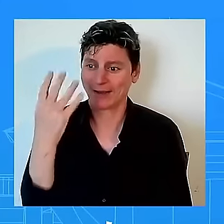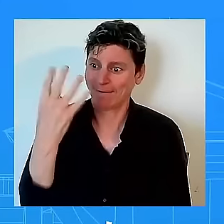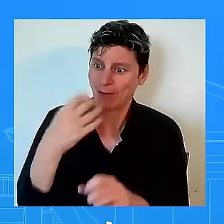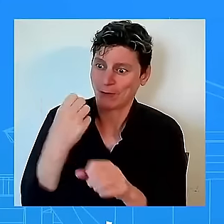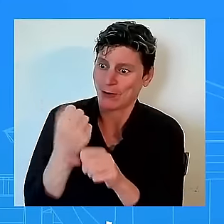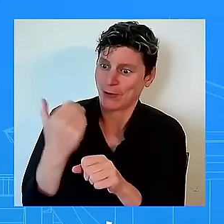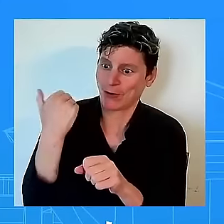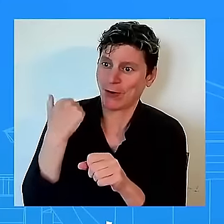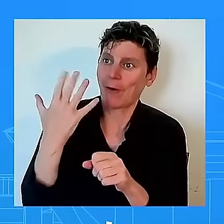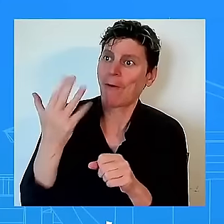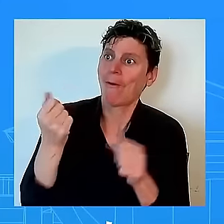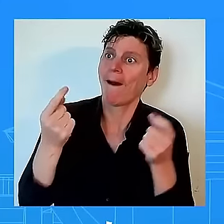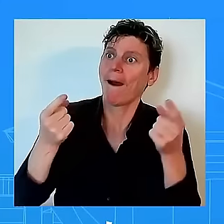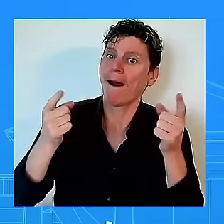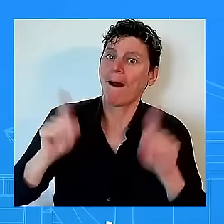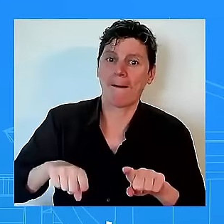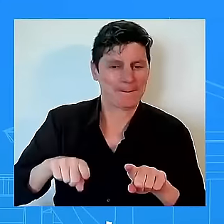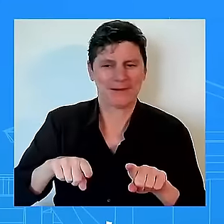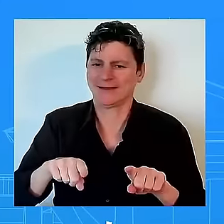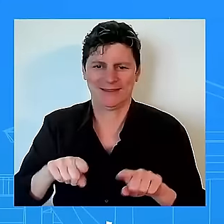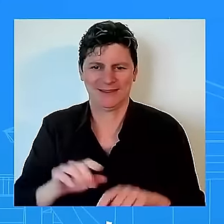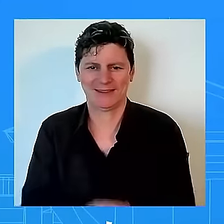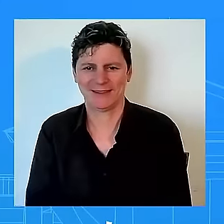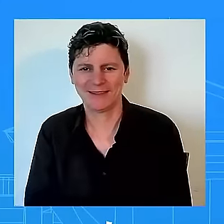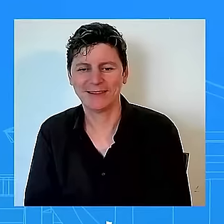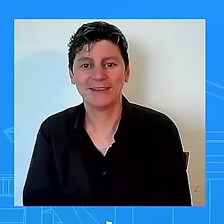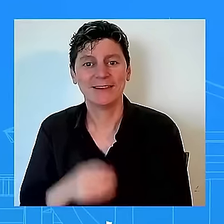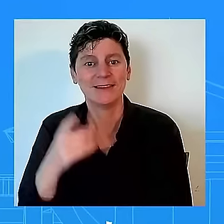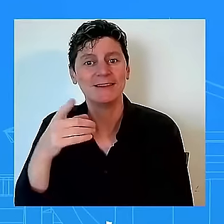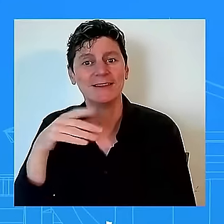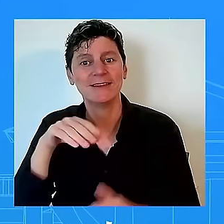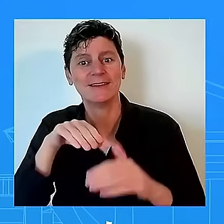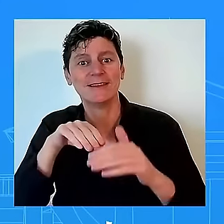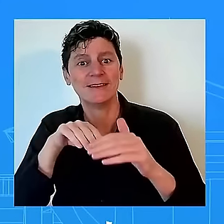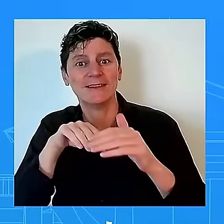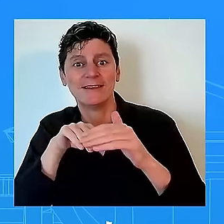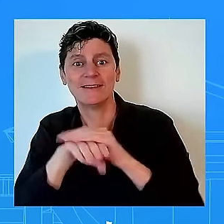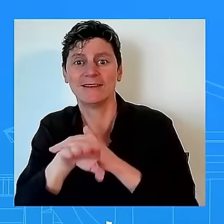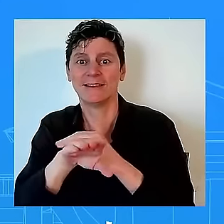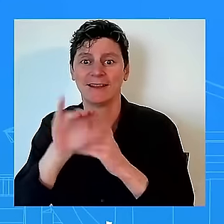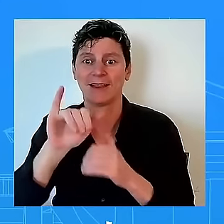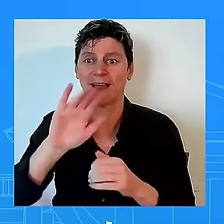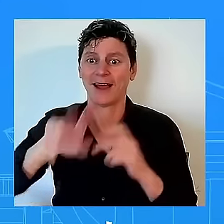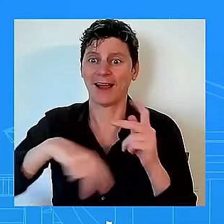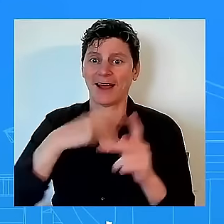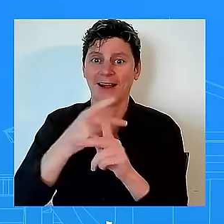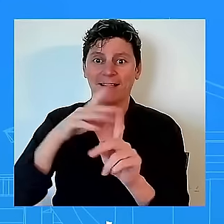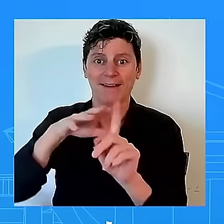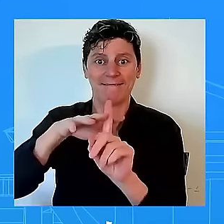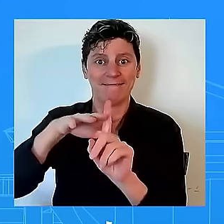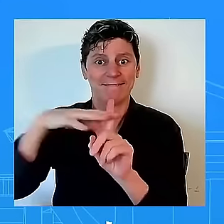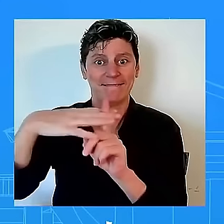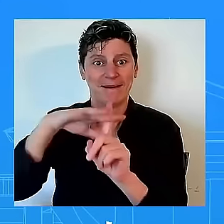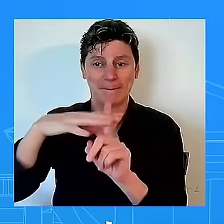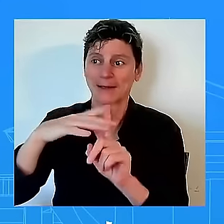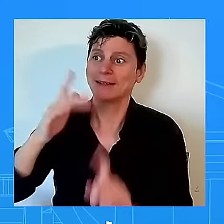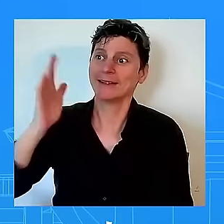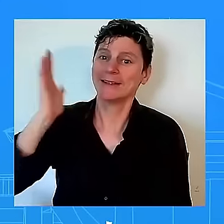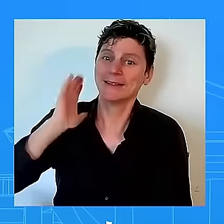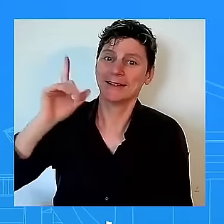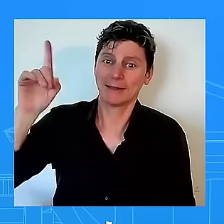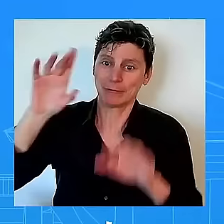president walked into uh what uh what they inherited from the previous administration uh and so